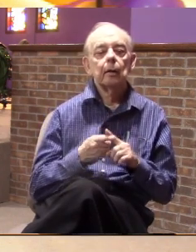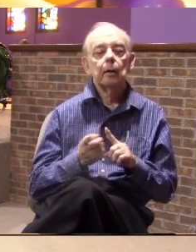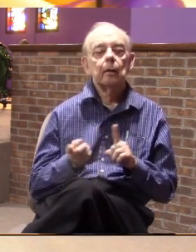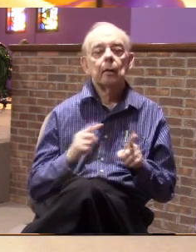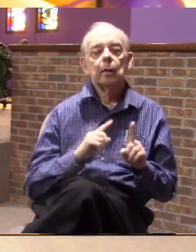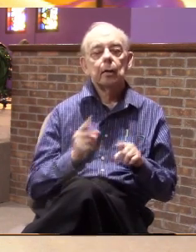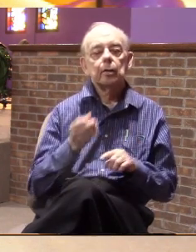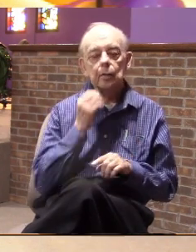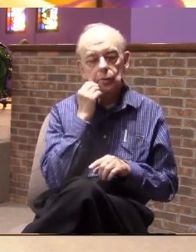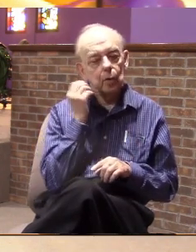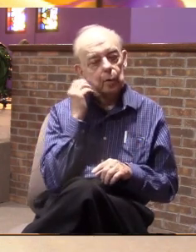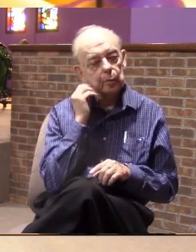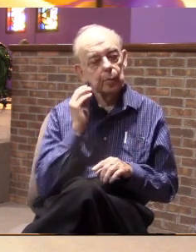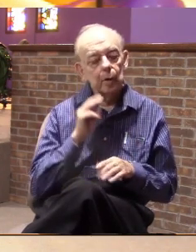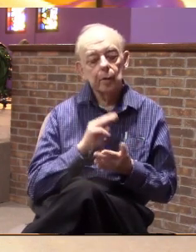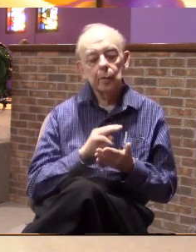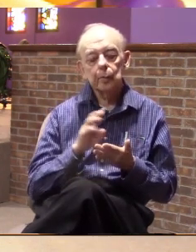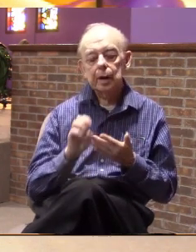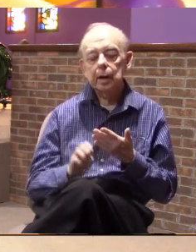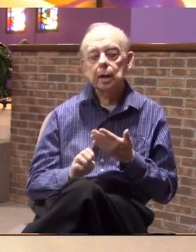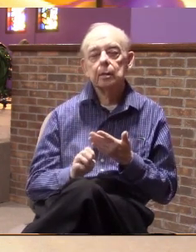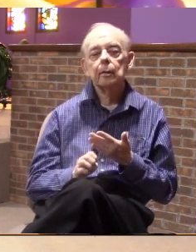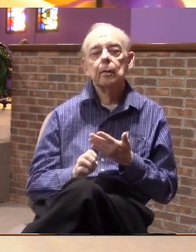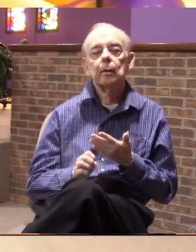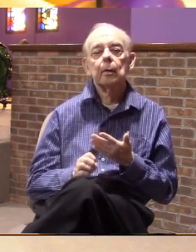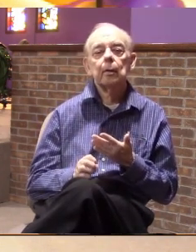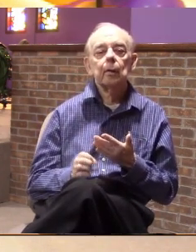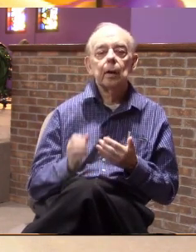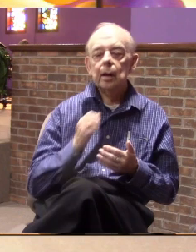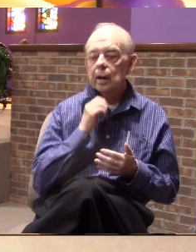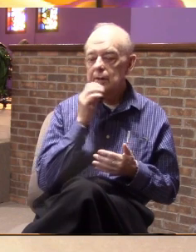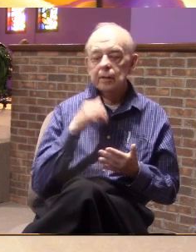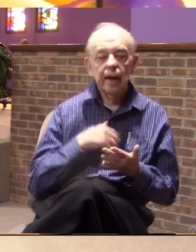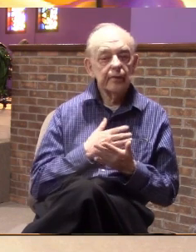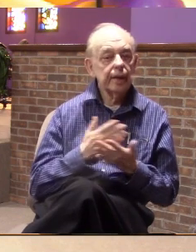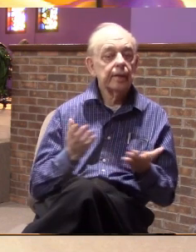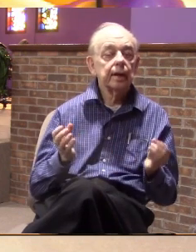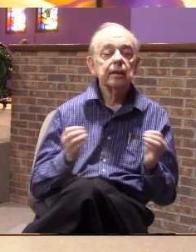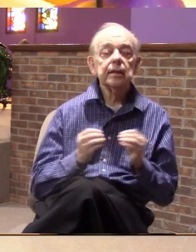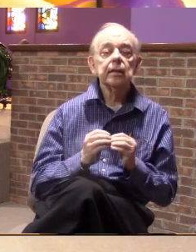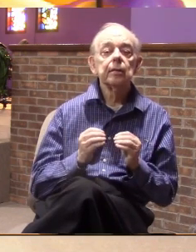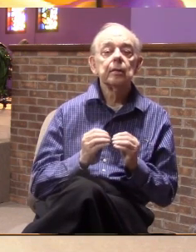he goes home on the weekend he doesn't have anything to eat